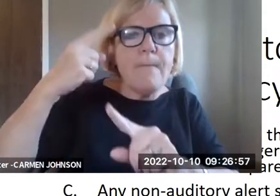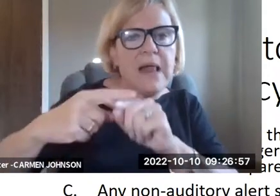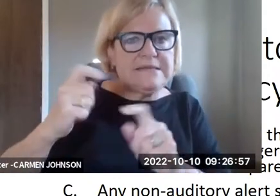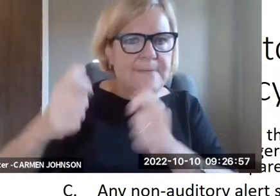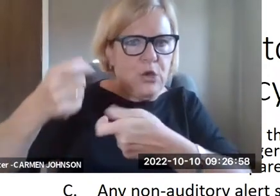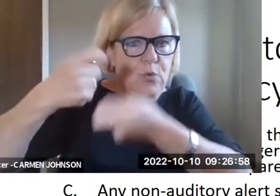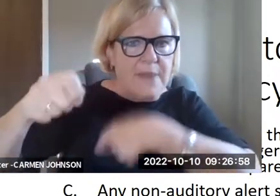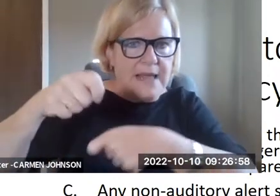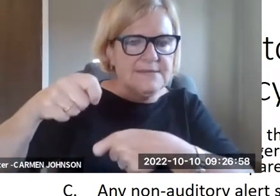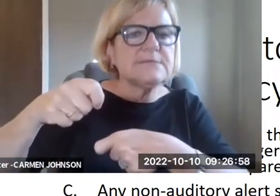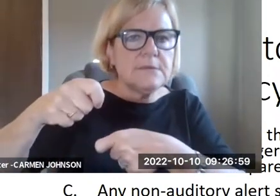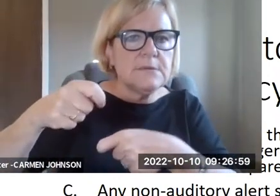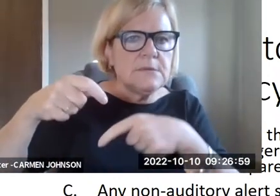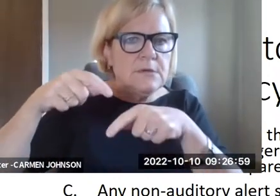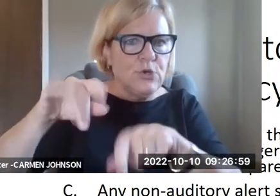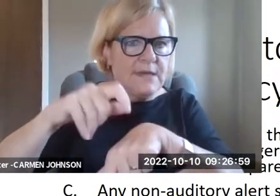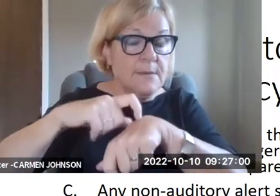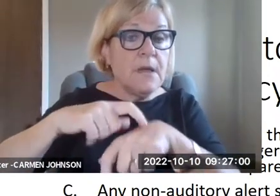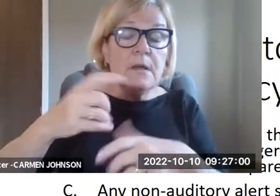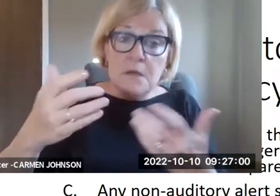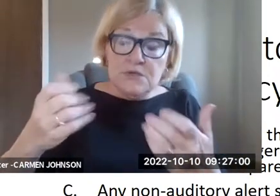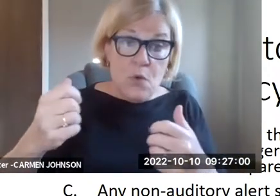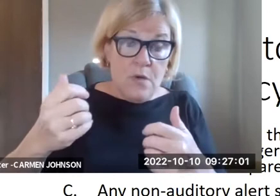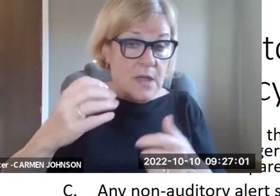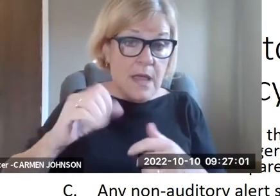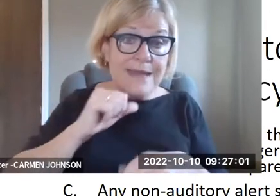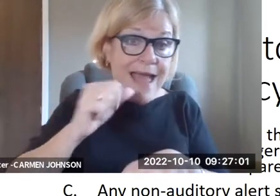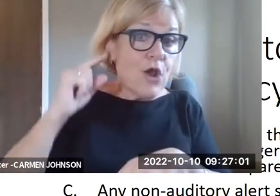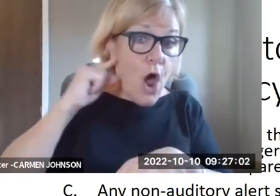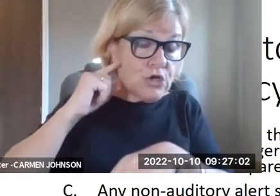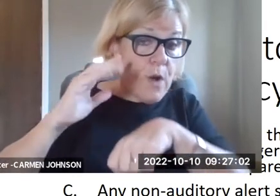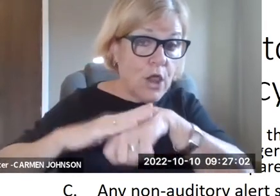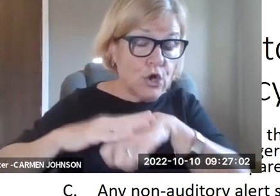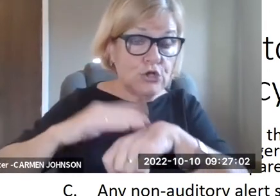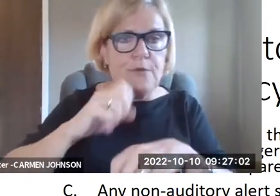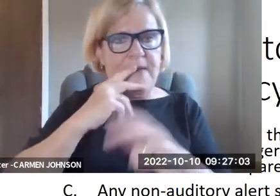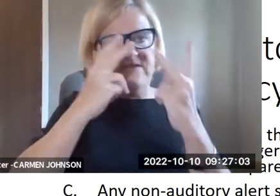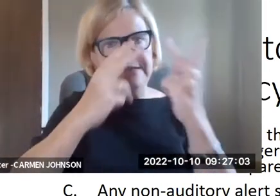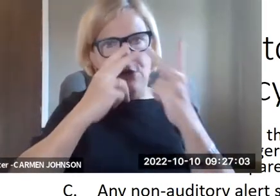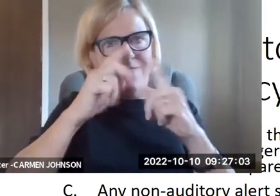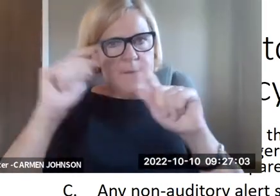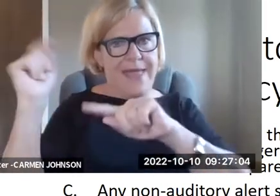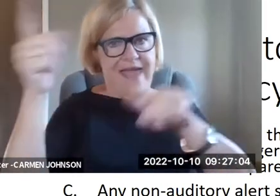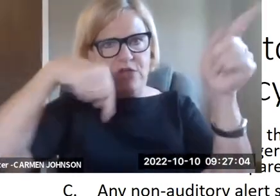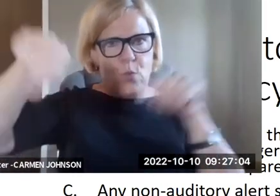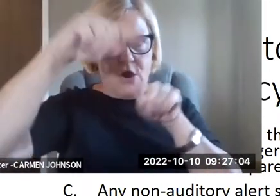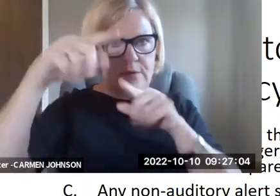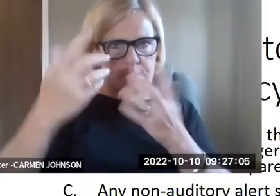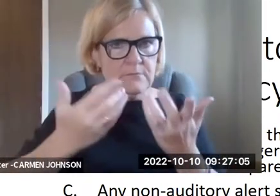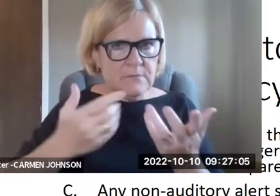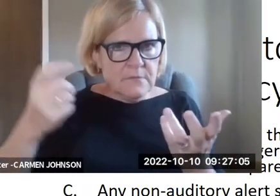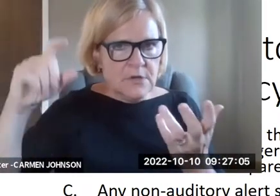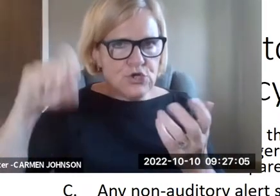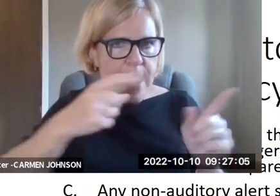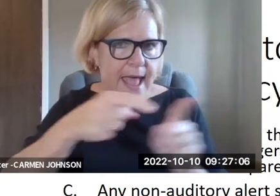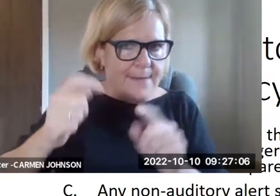the thing breaks. Um, it needs to be both promptly repaired and also immediately replaced in the interim. Um, you